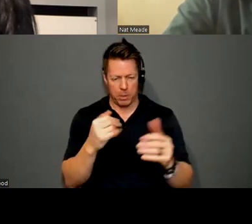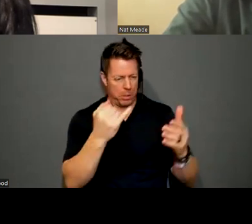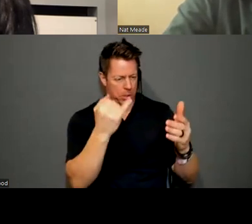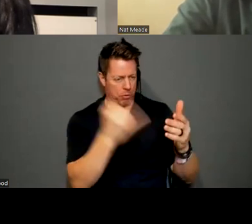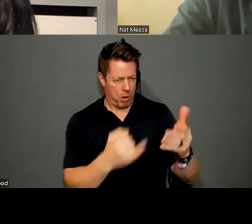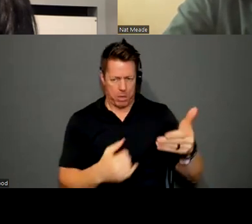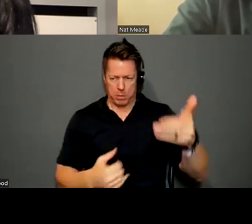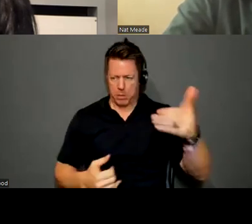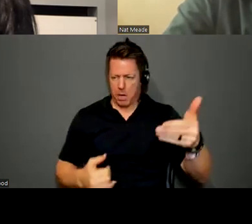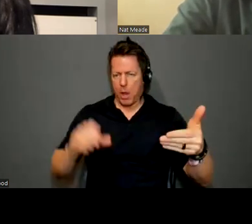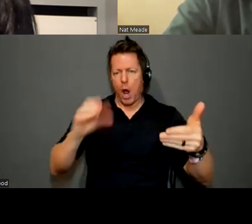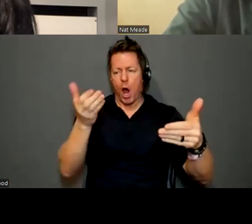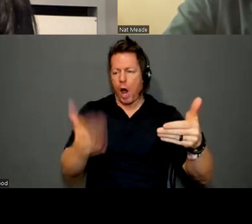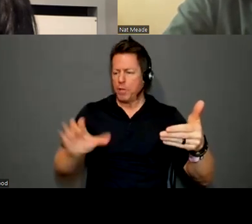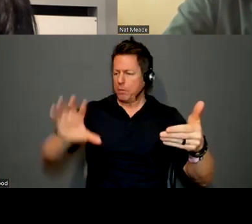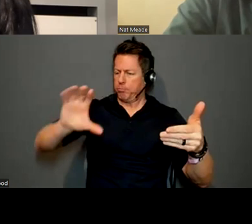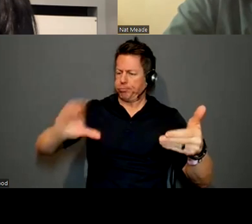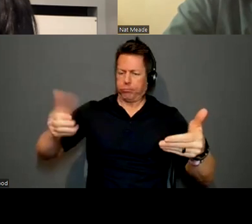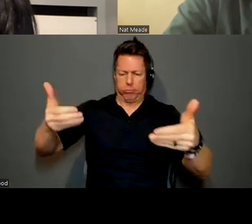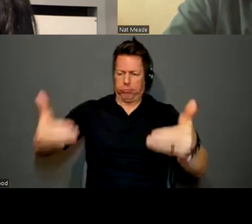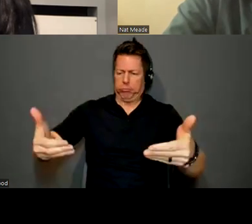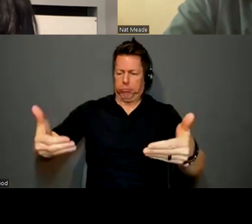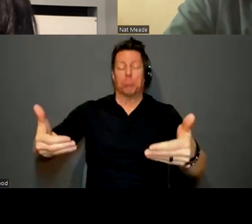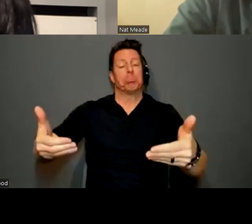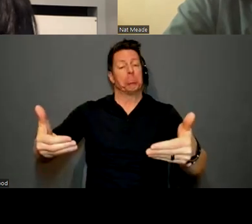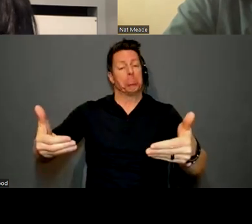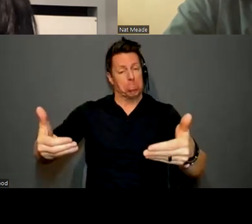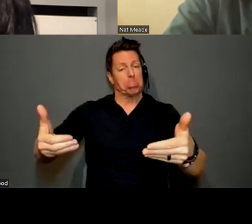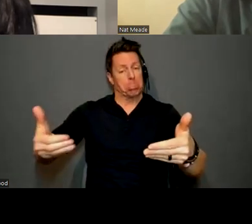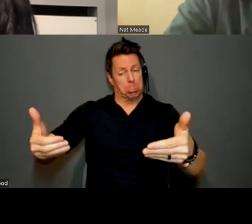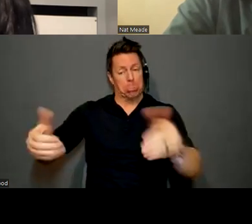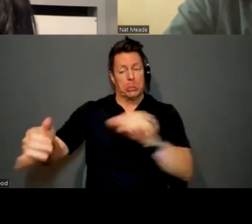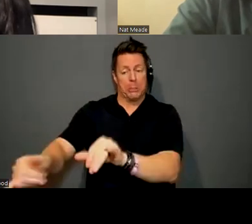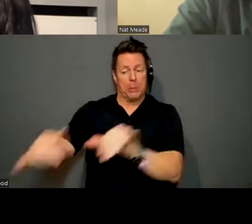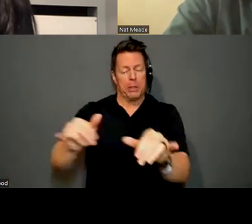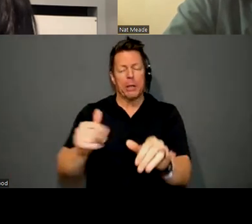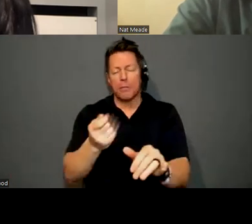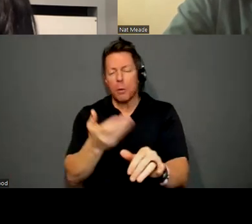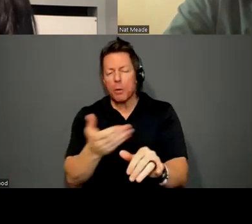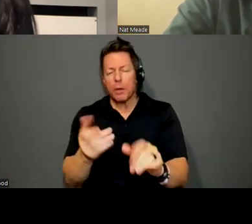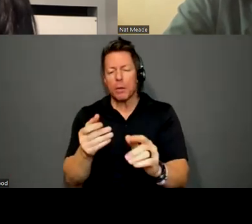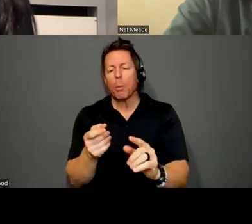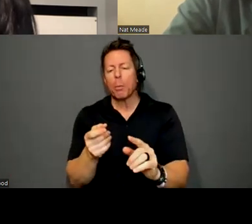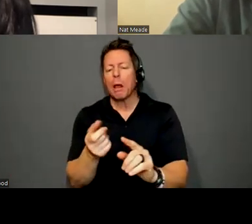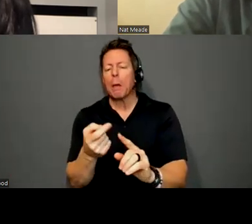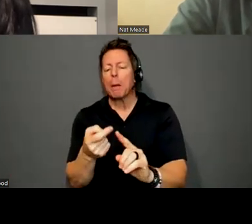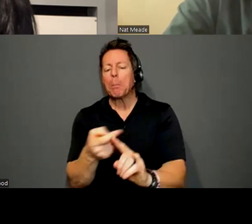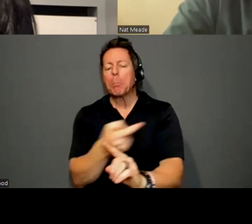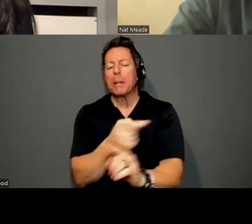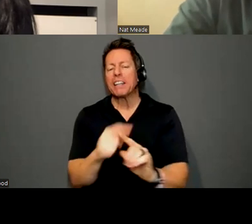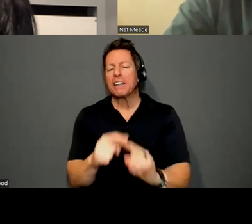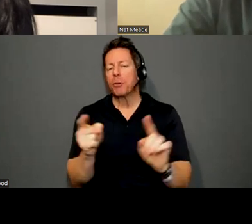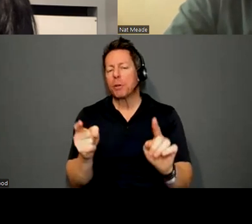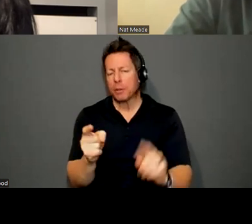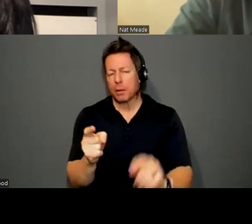the objects, they're pretty darn similar. There's a few things that will stray or vary, but I think the other interesting